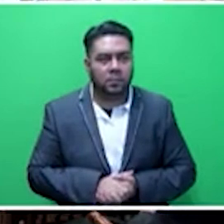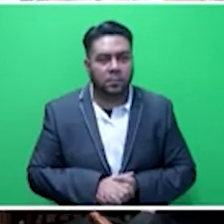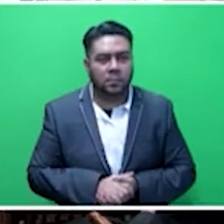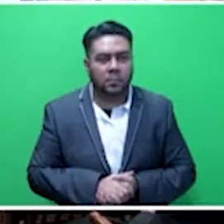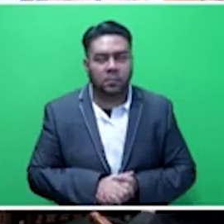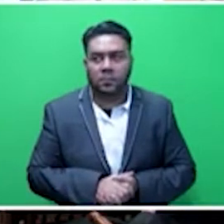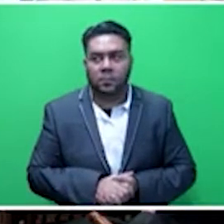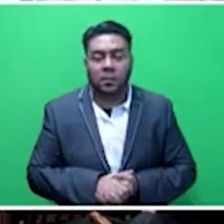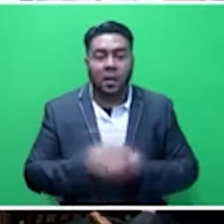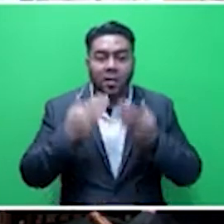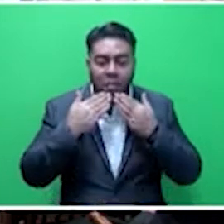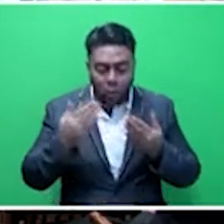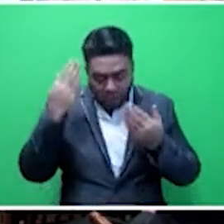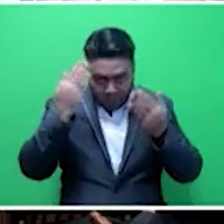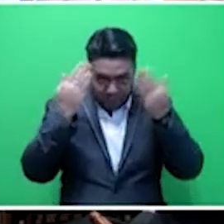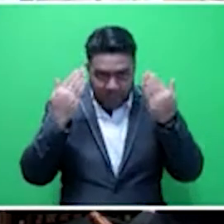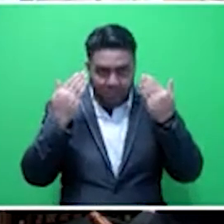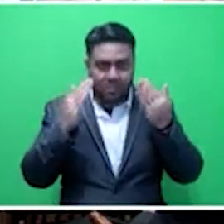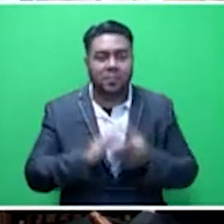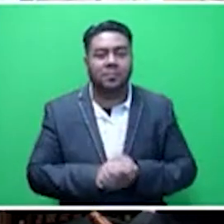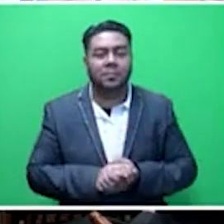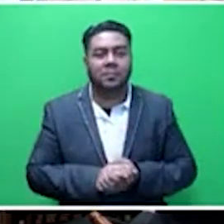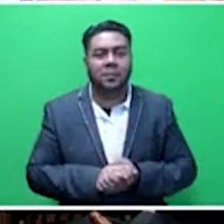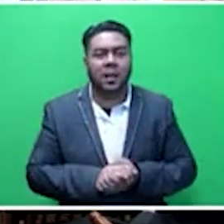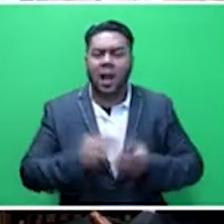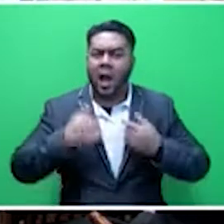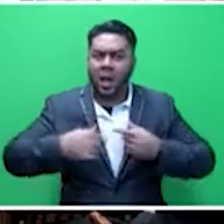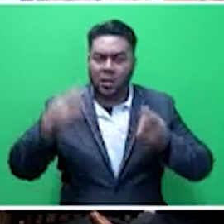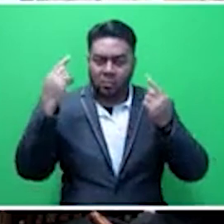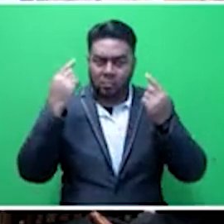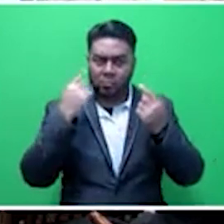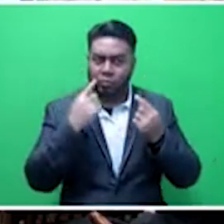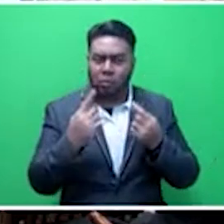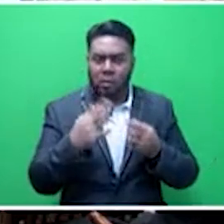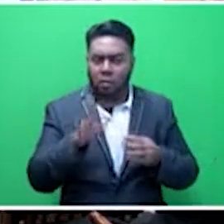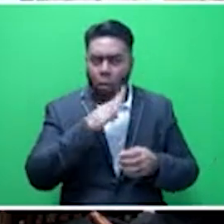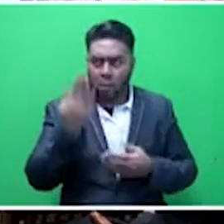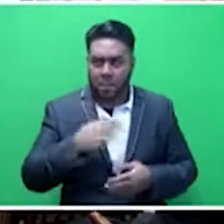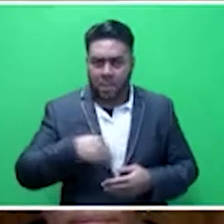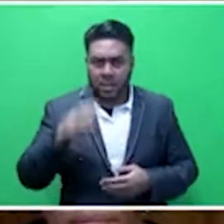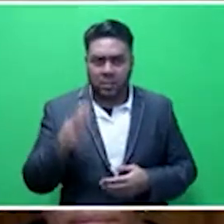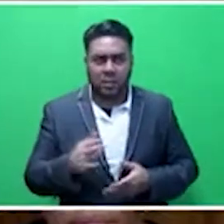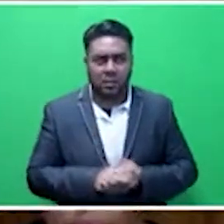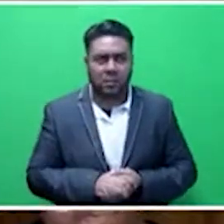Yes, thank you, Honourable Speaker. Honourable Speaker, I know what the Honourable Minister is saying.